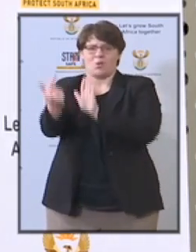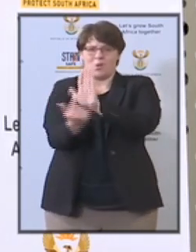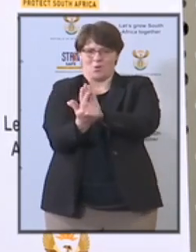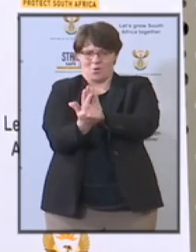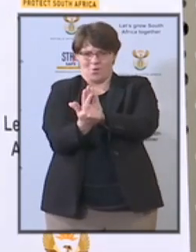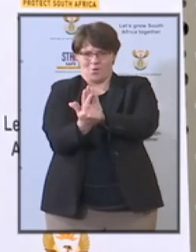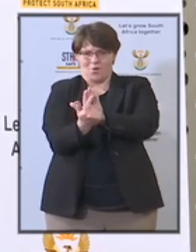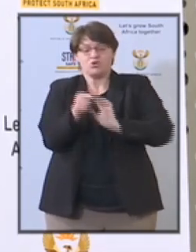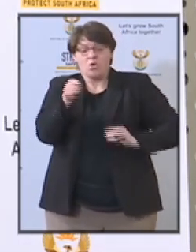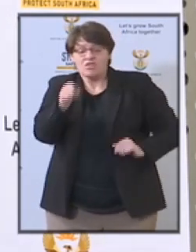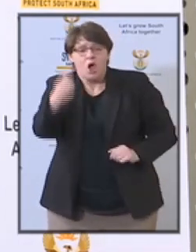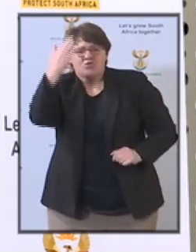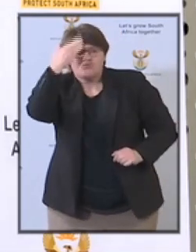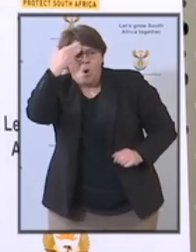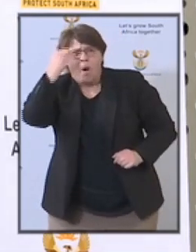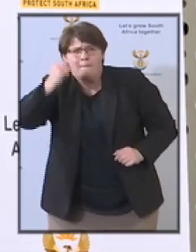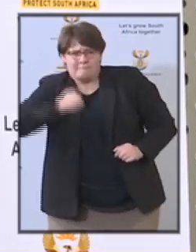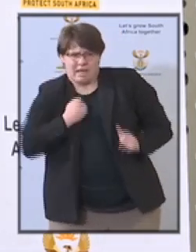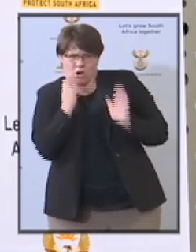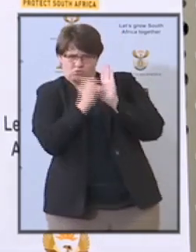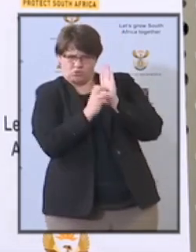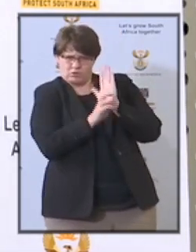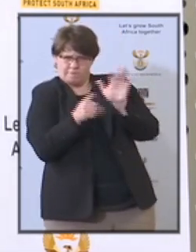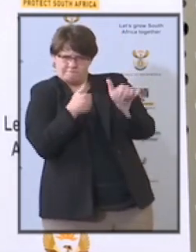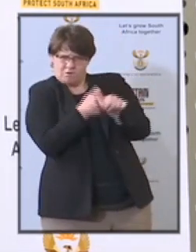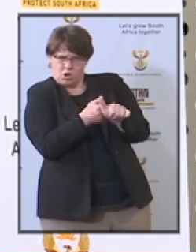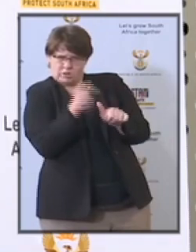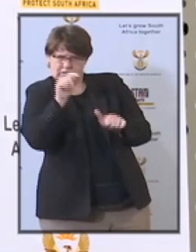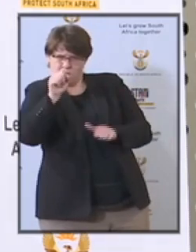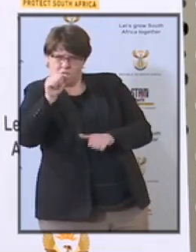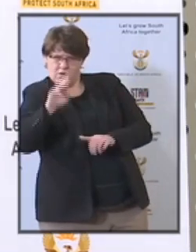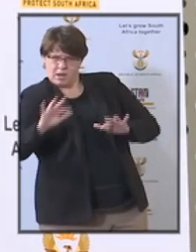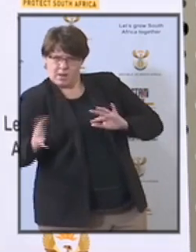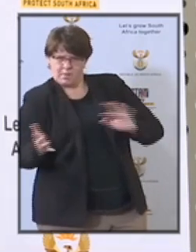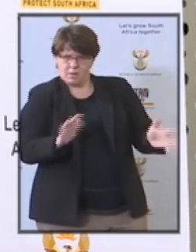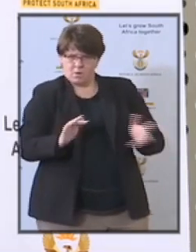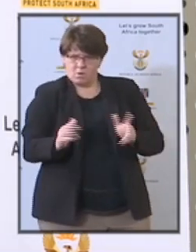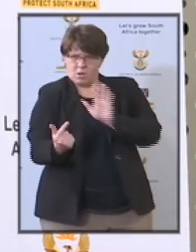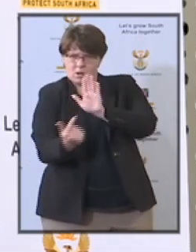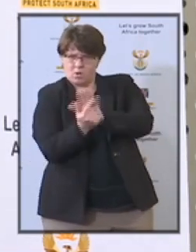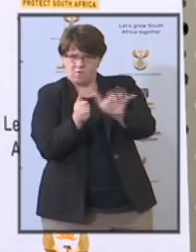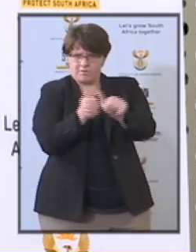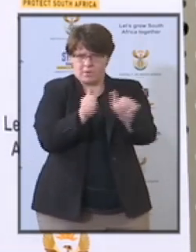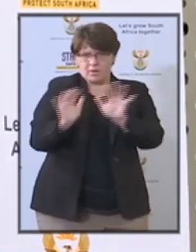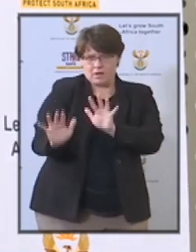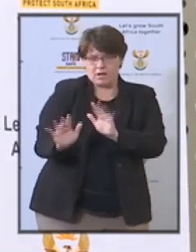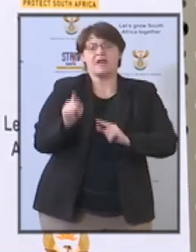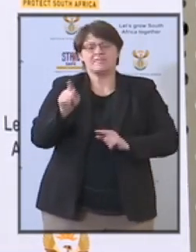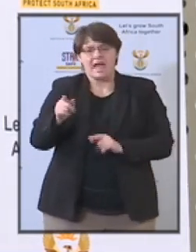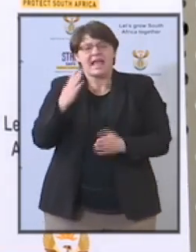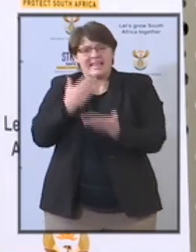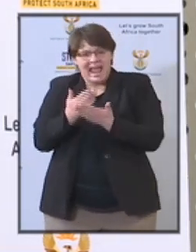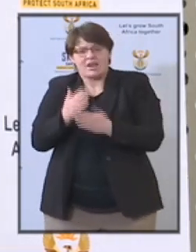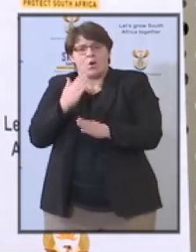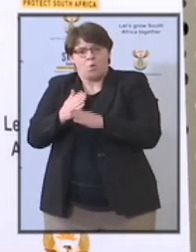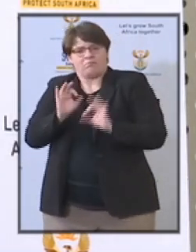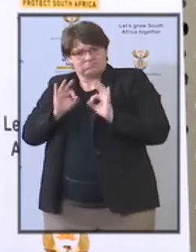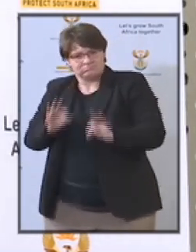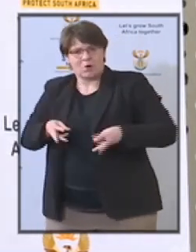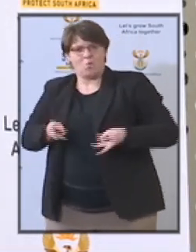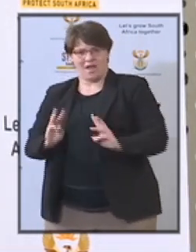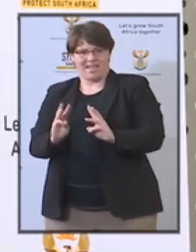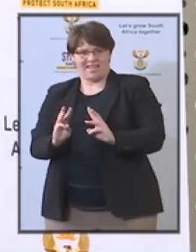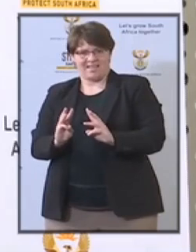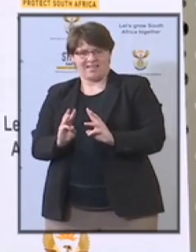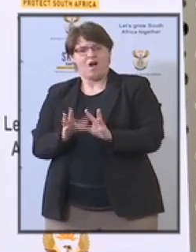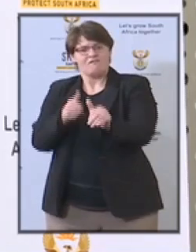proper legislative framework that will enable it to to function housed in a proper legislation that enables